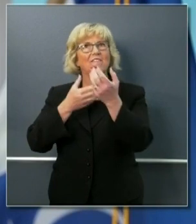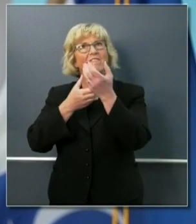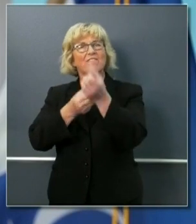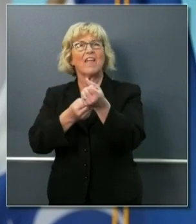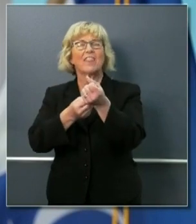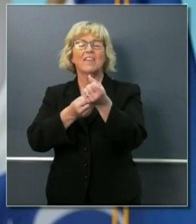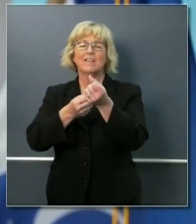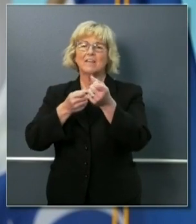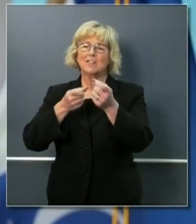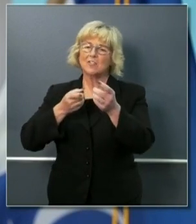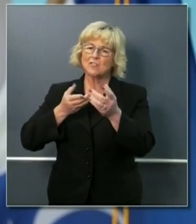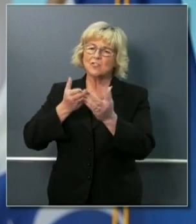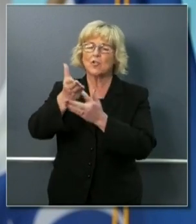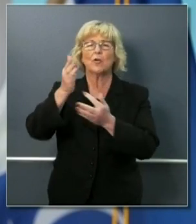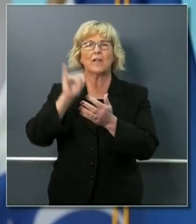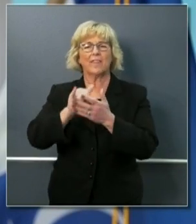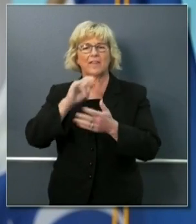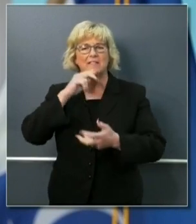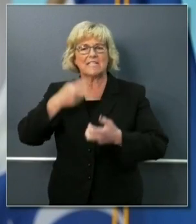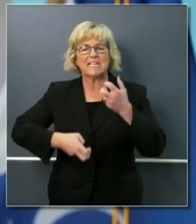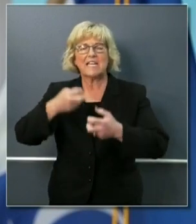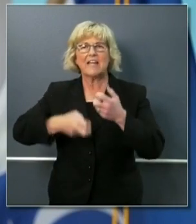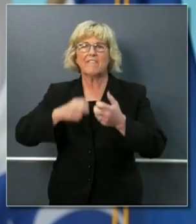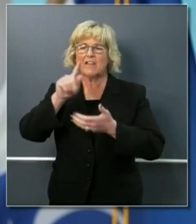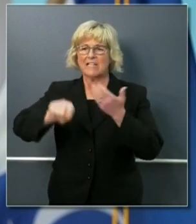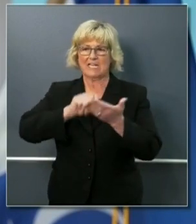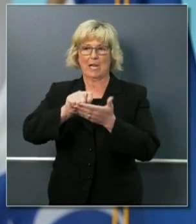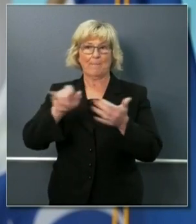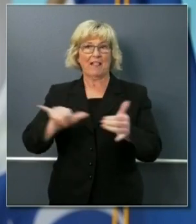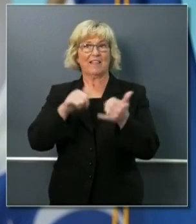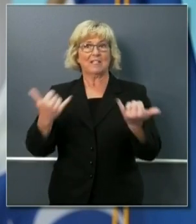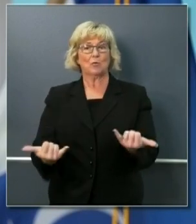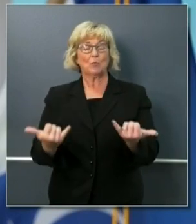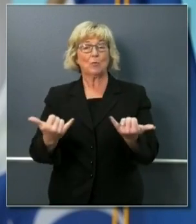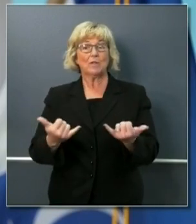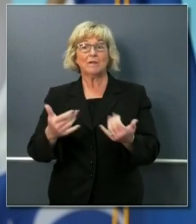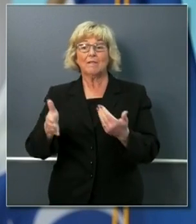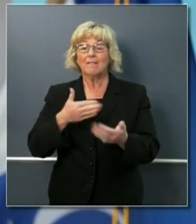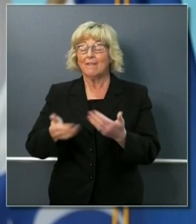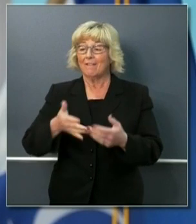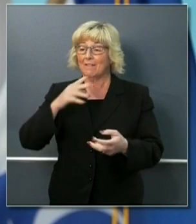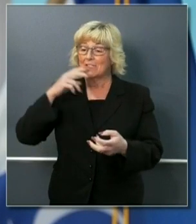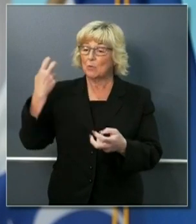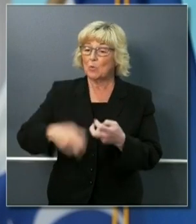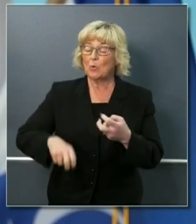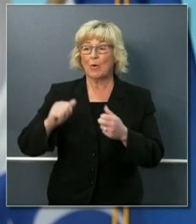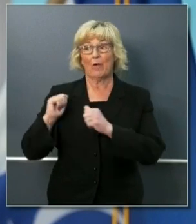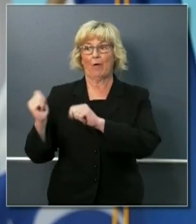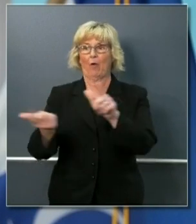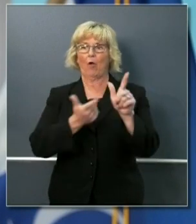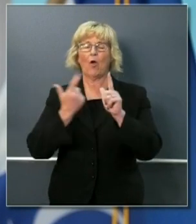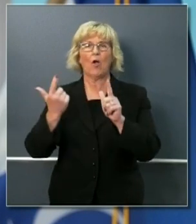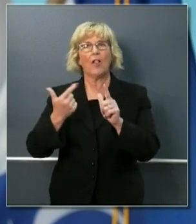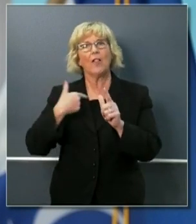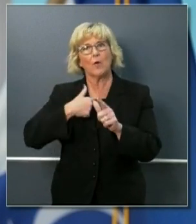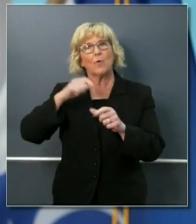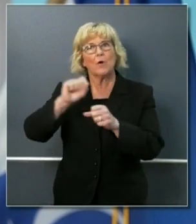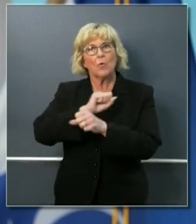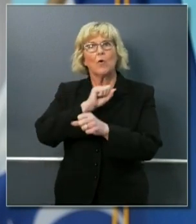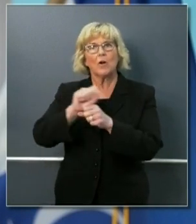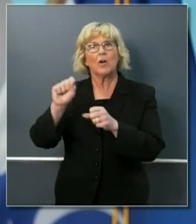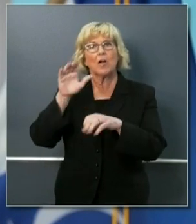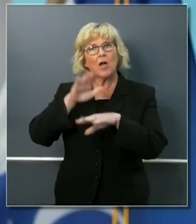times challenging times like today difficult moments that all of us are working through